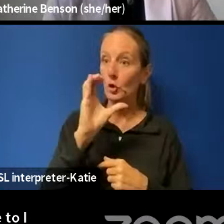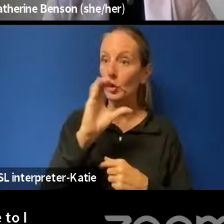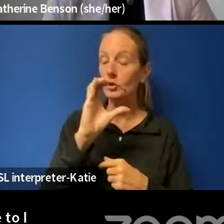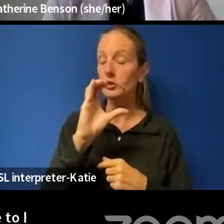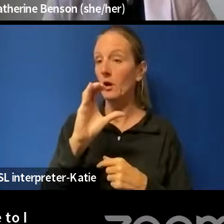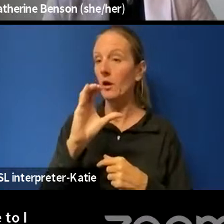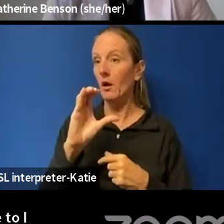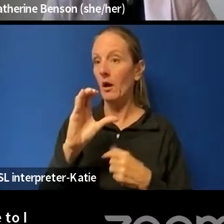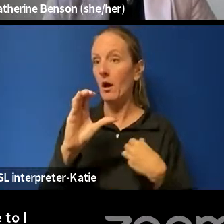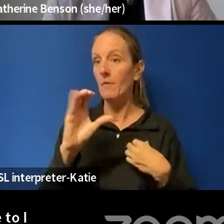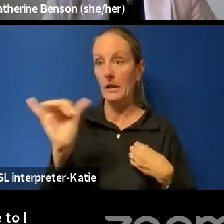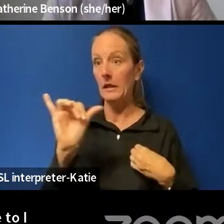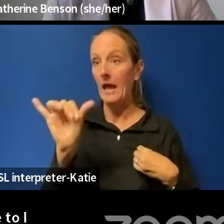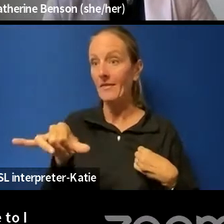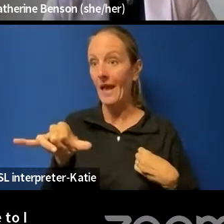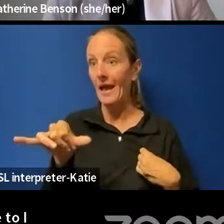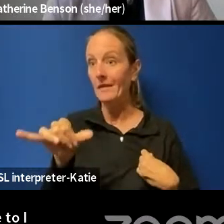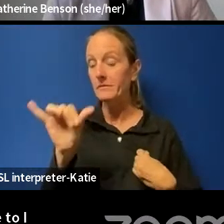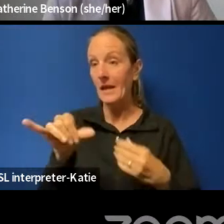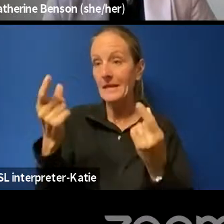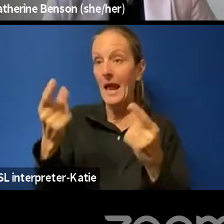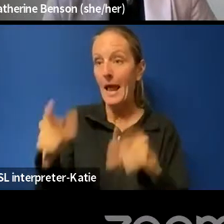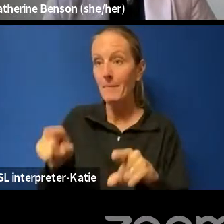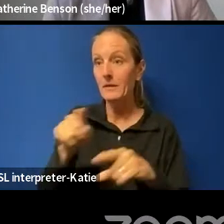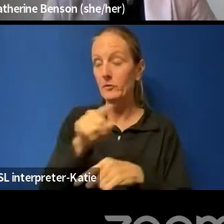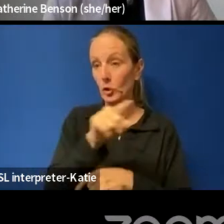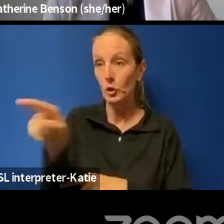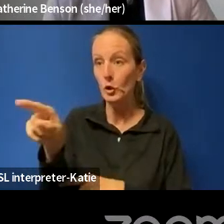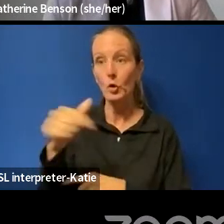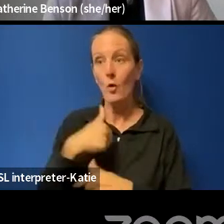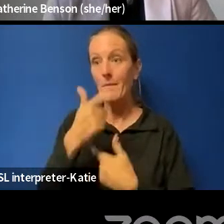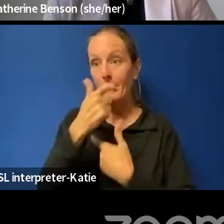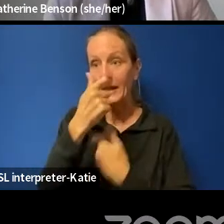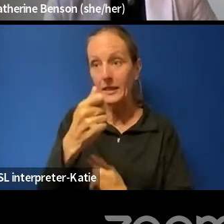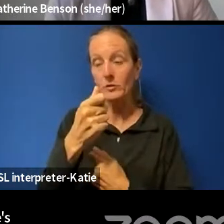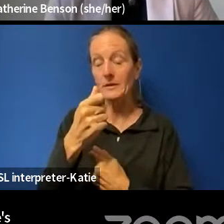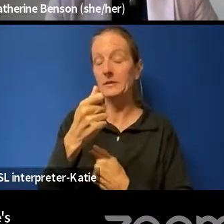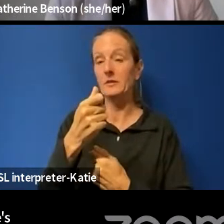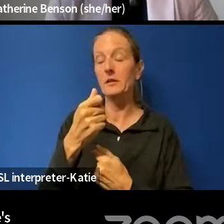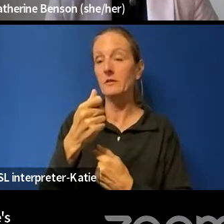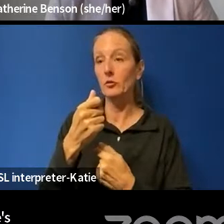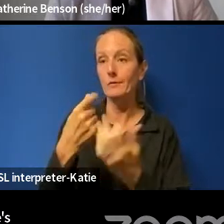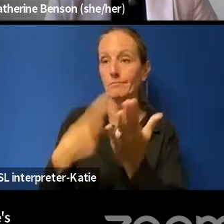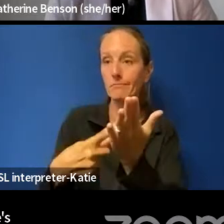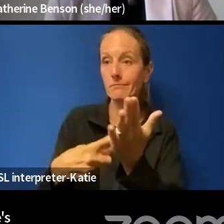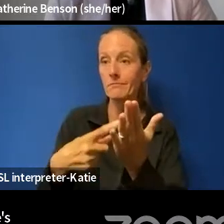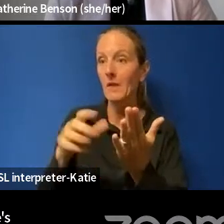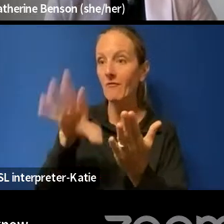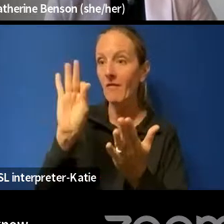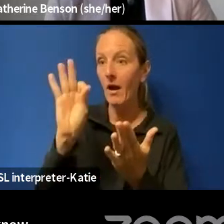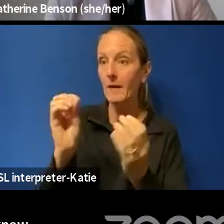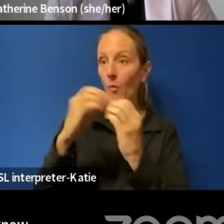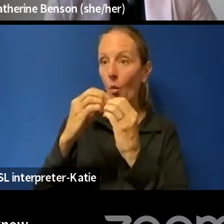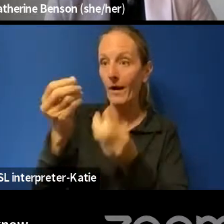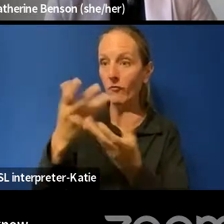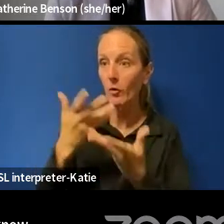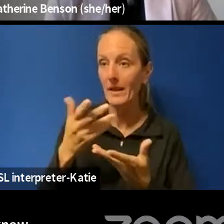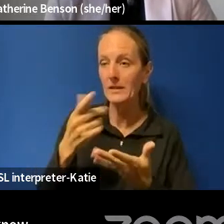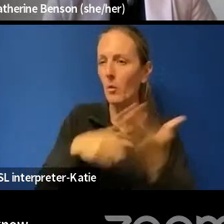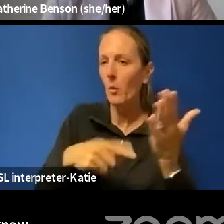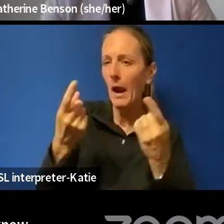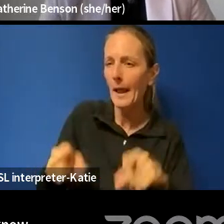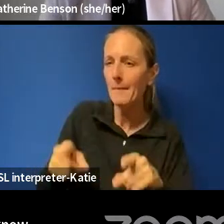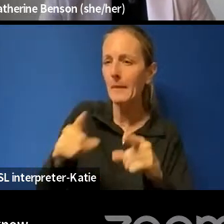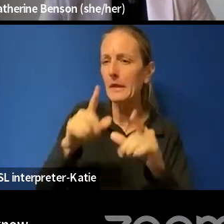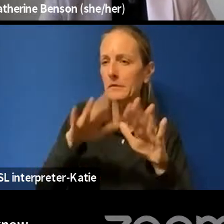them or anybody they know, we would be very interested to find out more and understand the context. Um, but yeah, that's